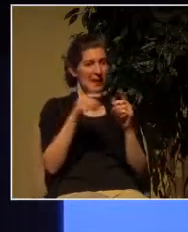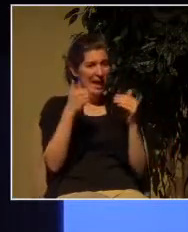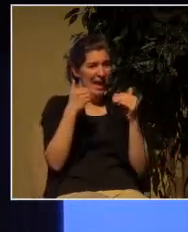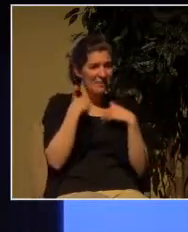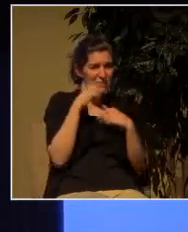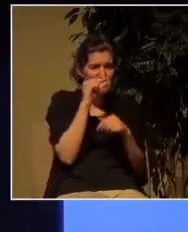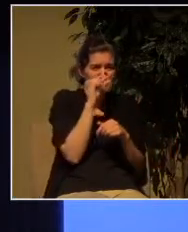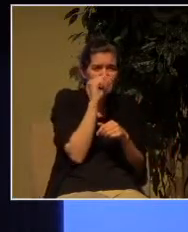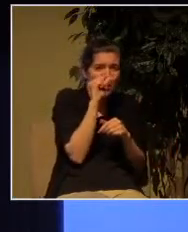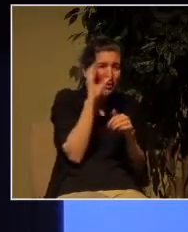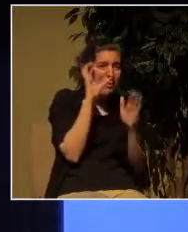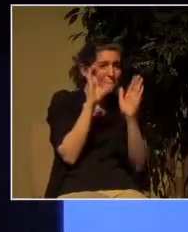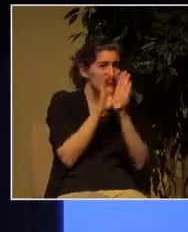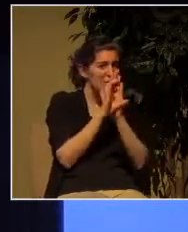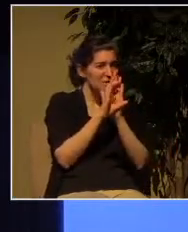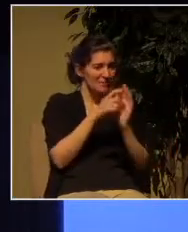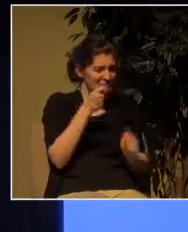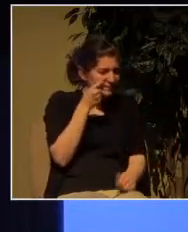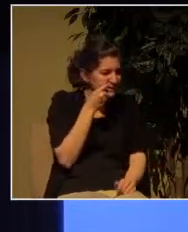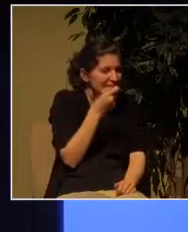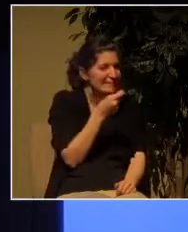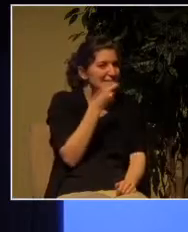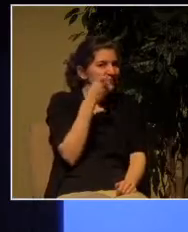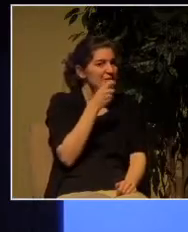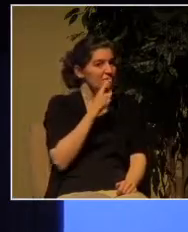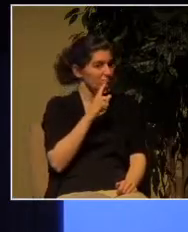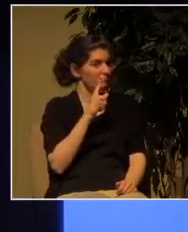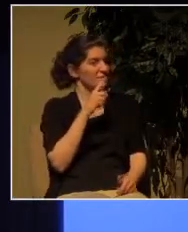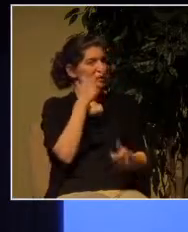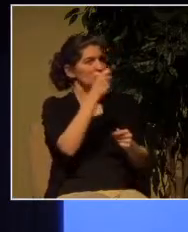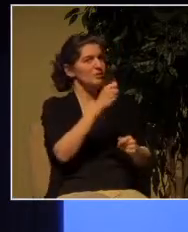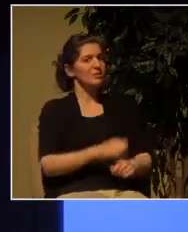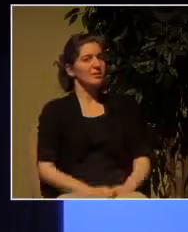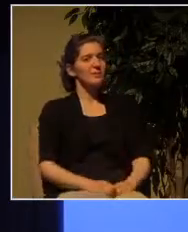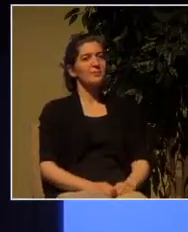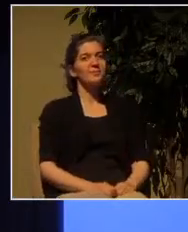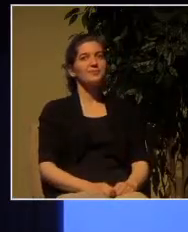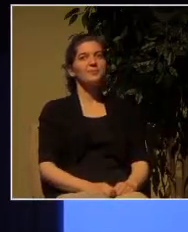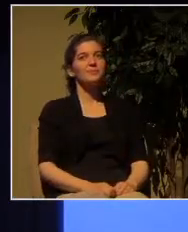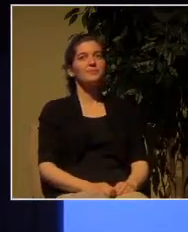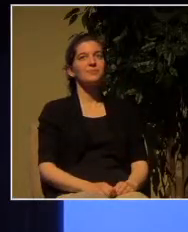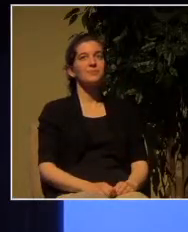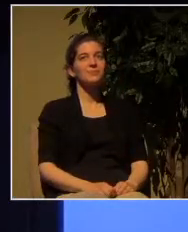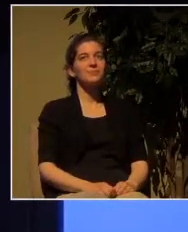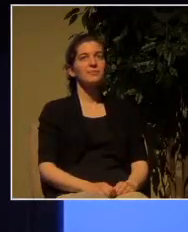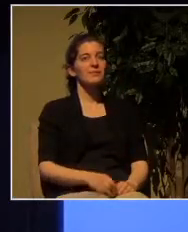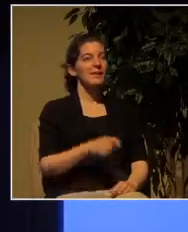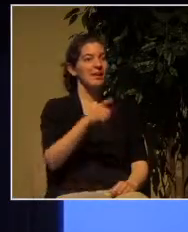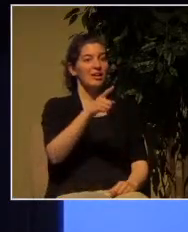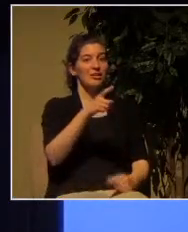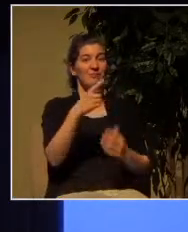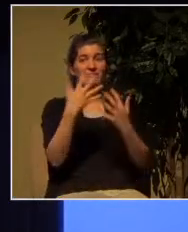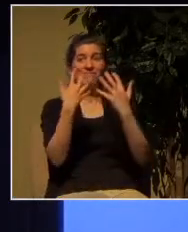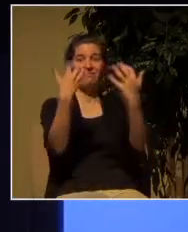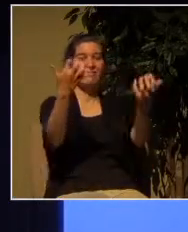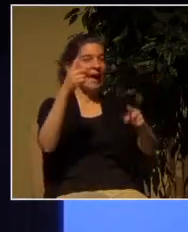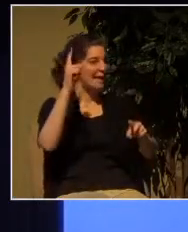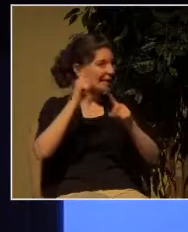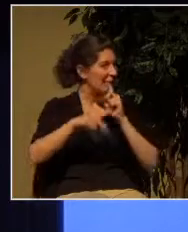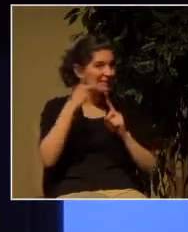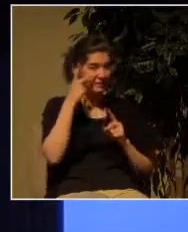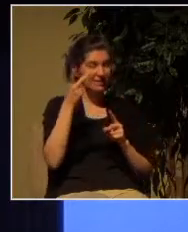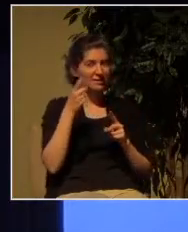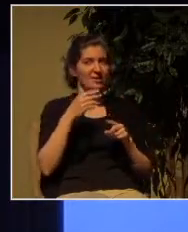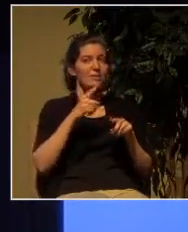to be able to try to find and here's one of them you can't read that possibly from back there but on